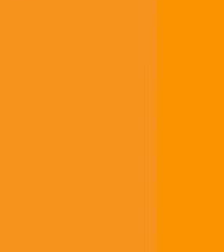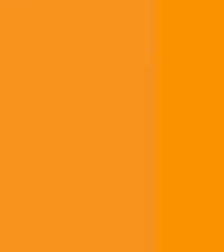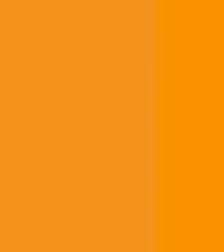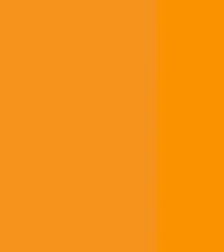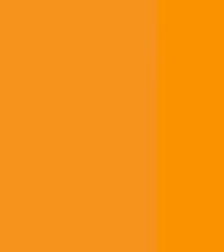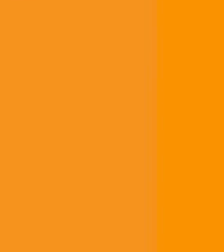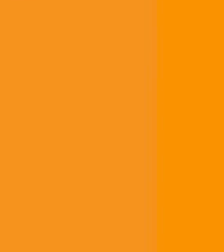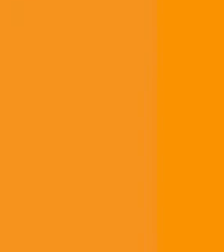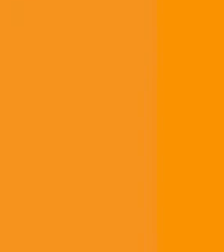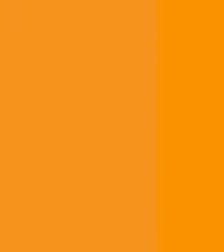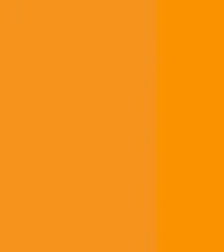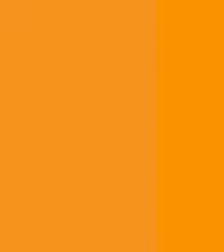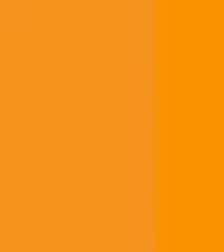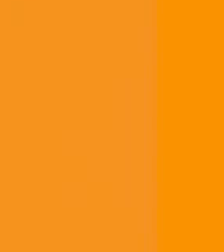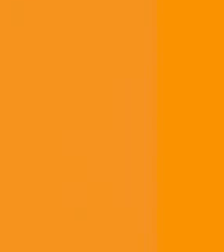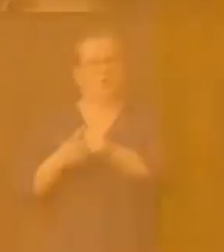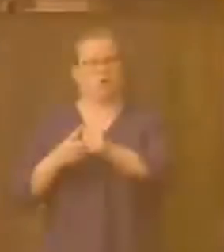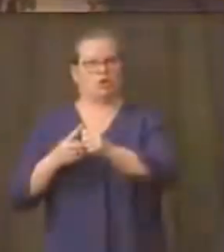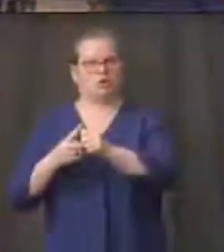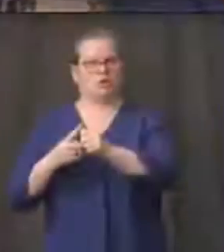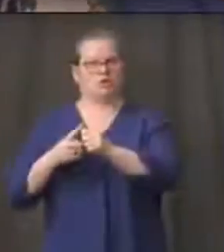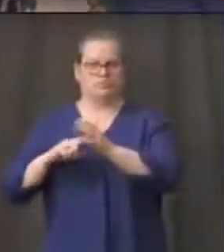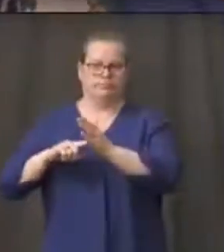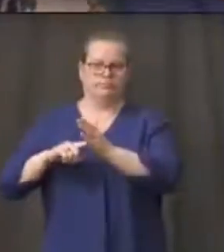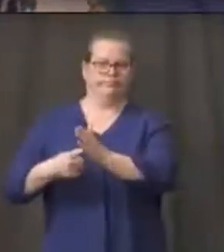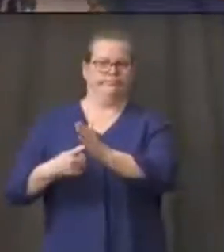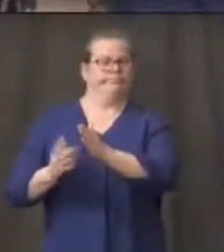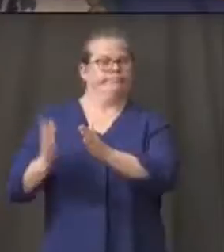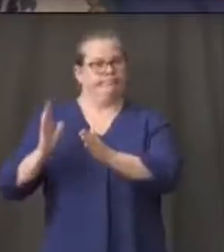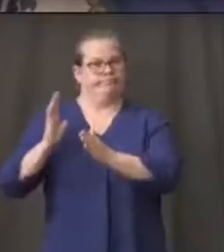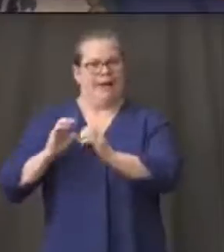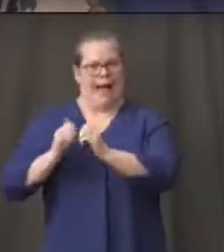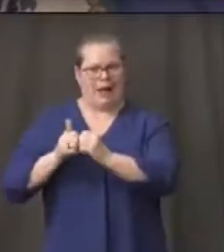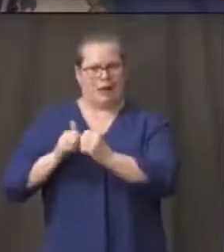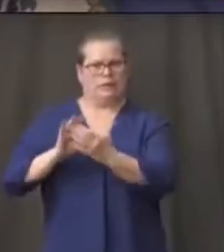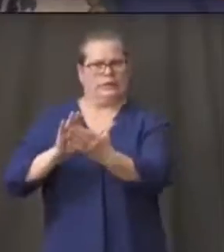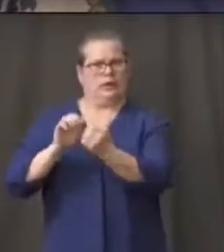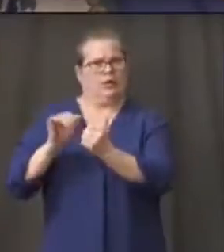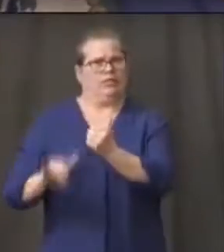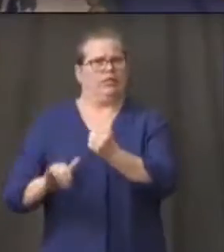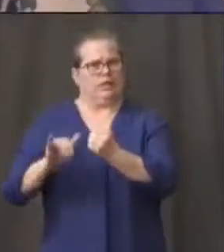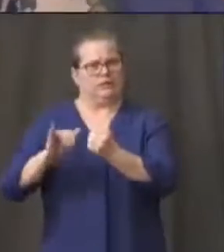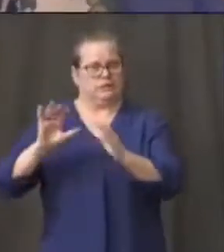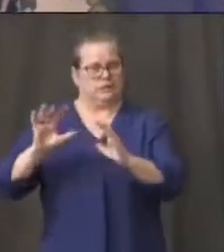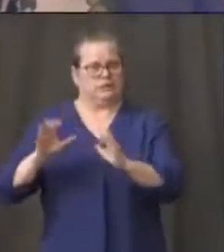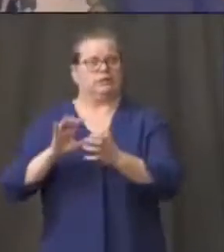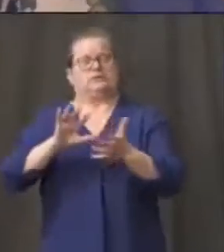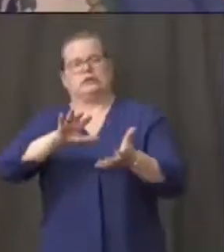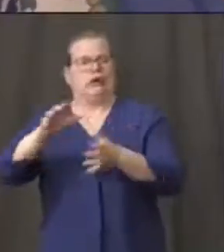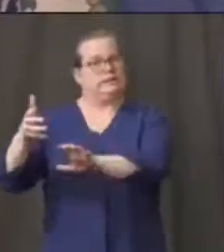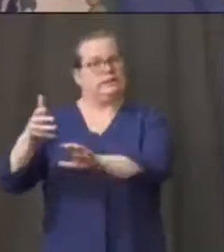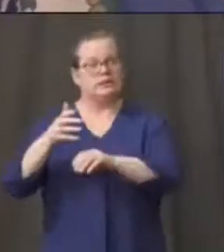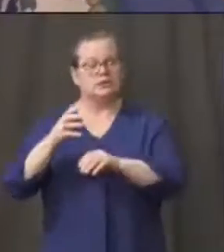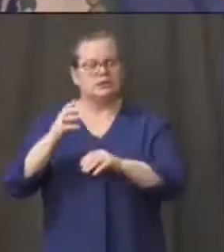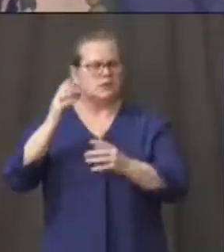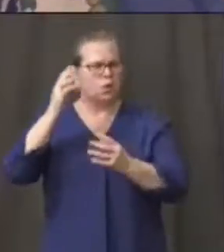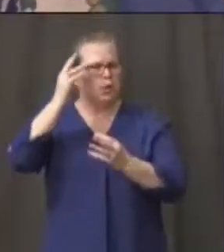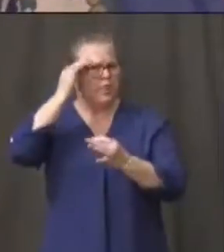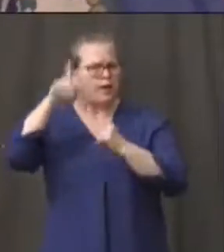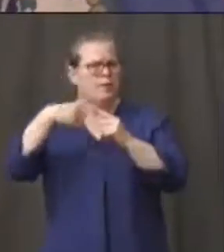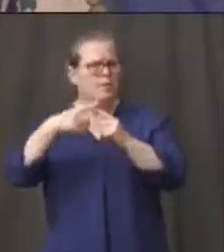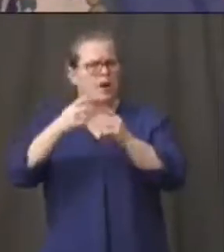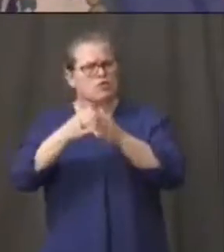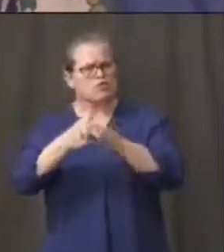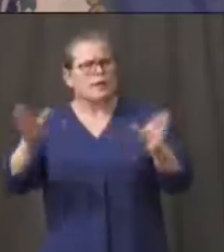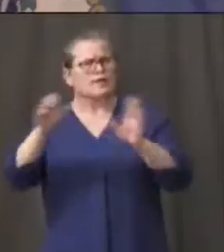in the state in terms of how to deal with the COVID crisis. As we think about the rest of the state and ways we should go forward, I think their